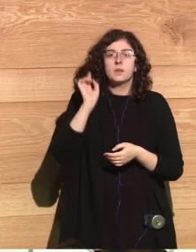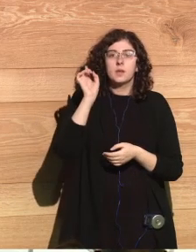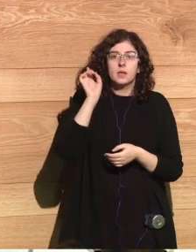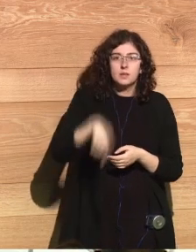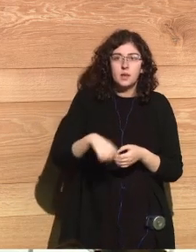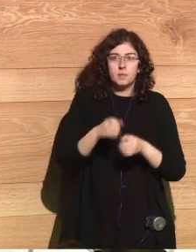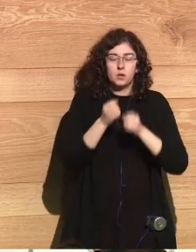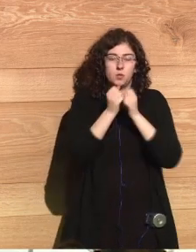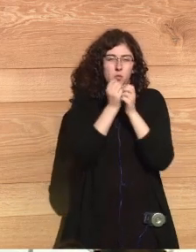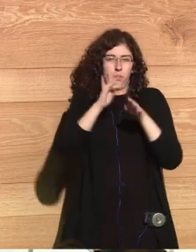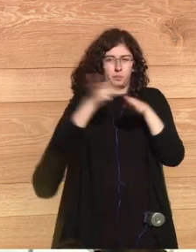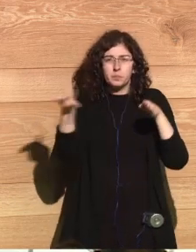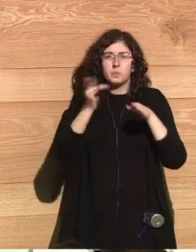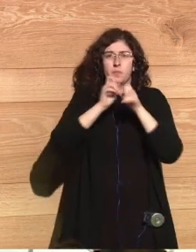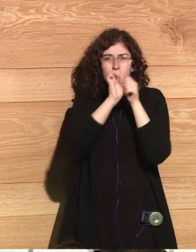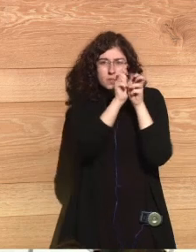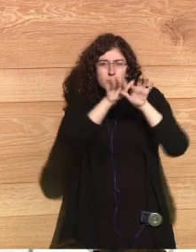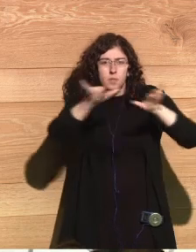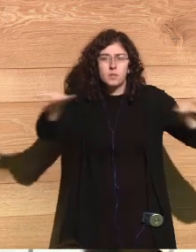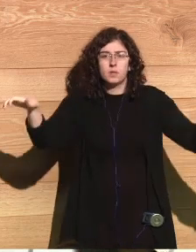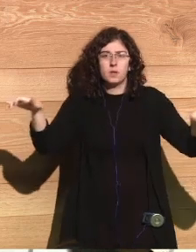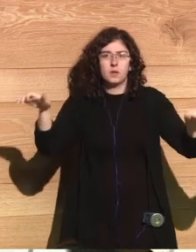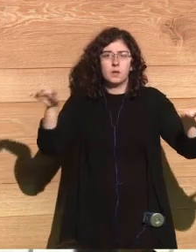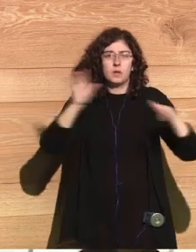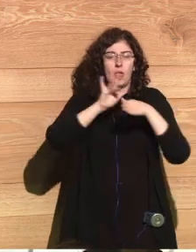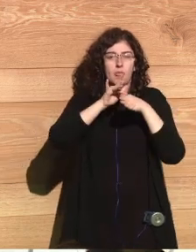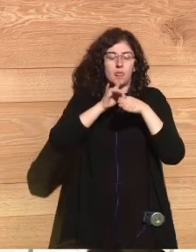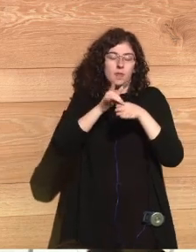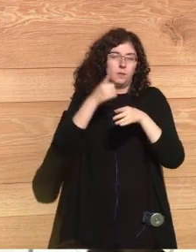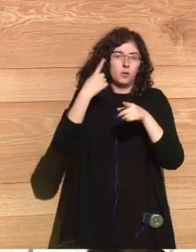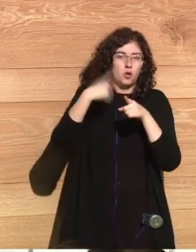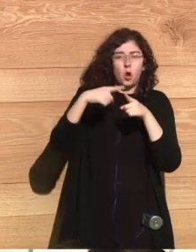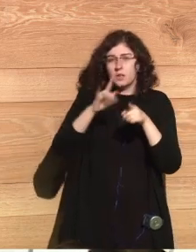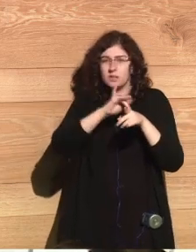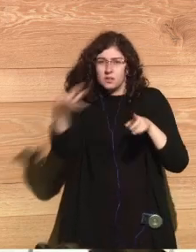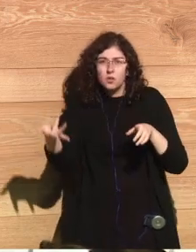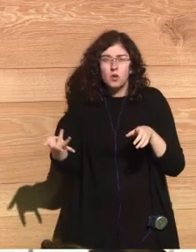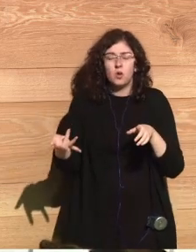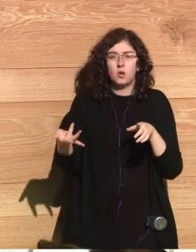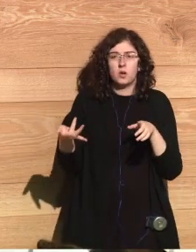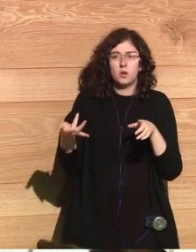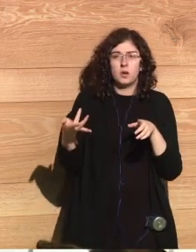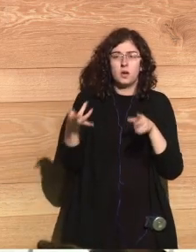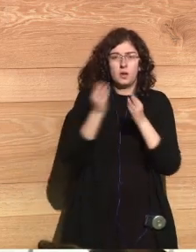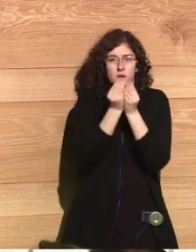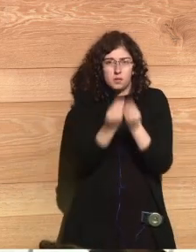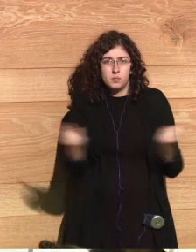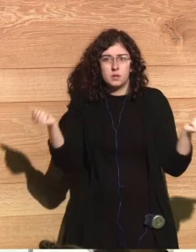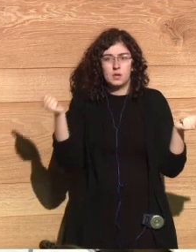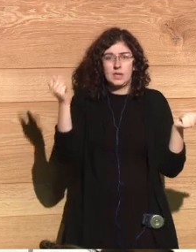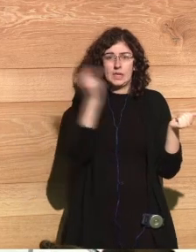There's also an electromagnetic pulse that can kill all the technological devices